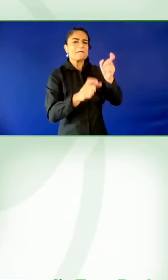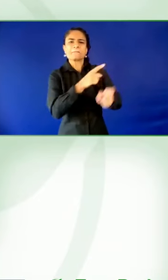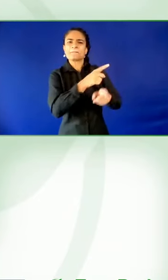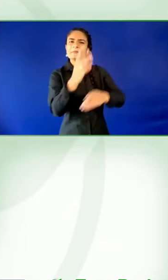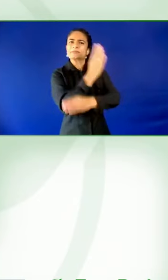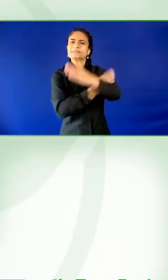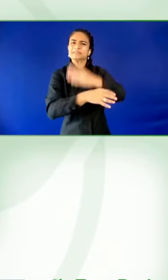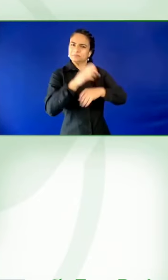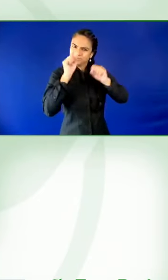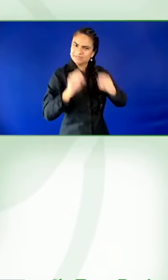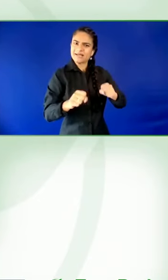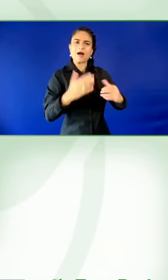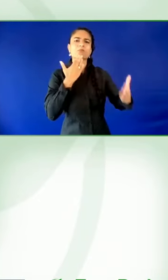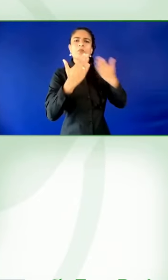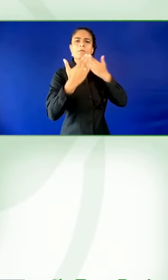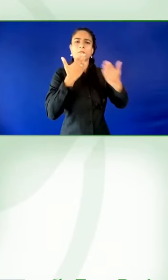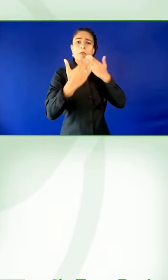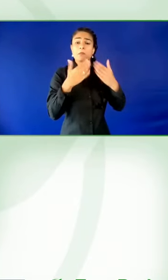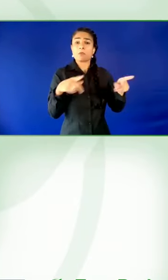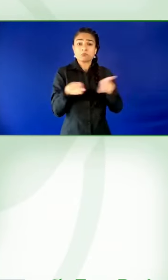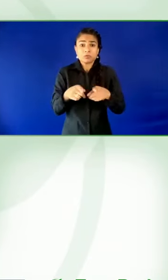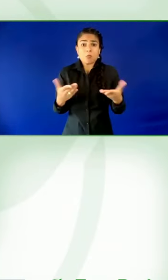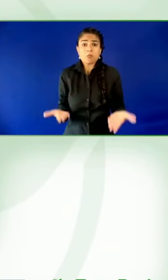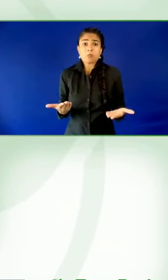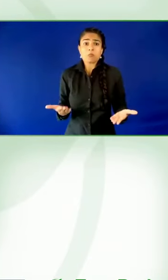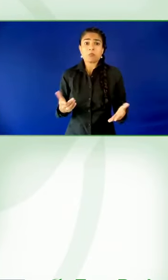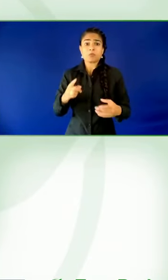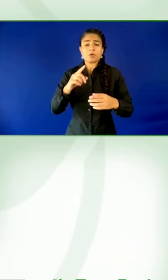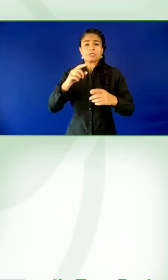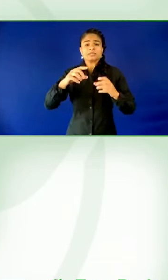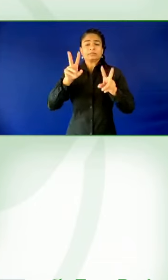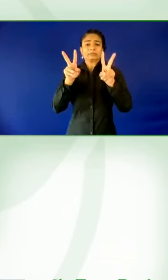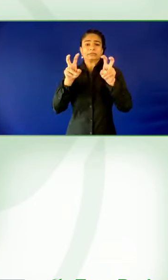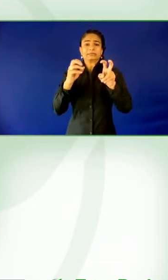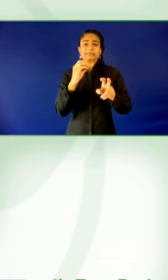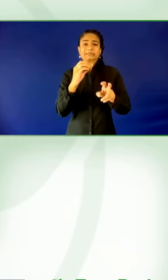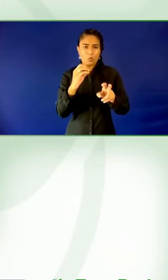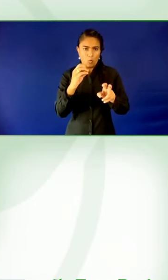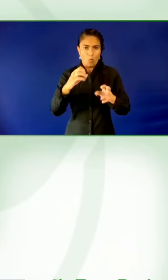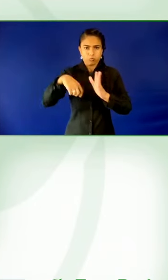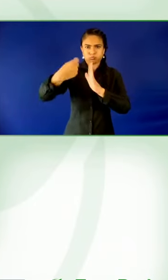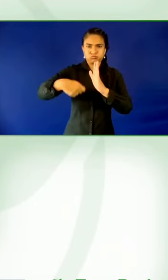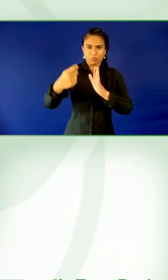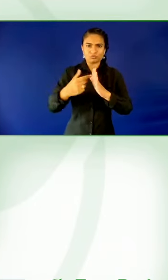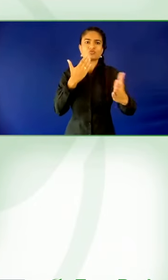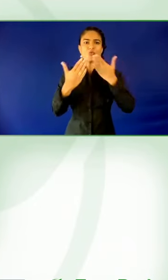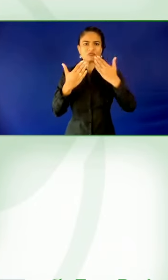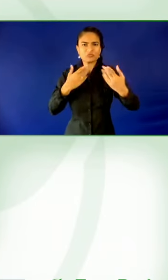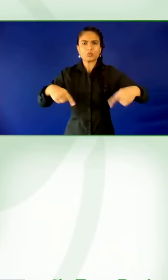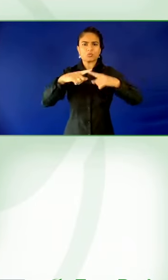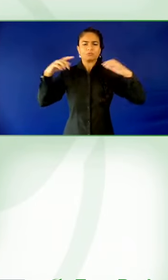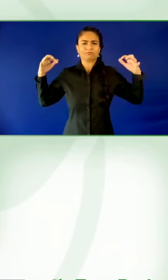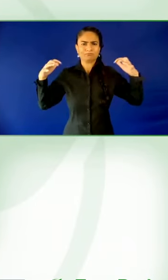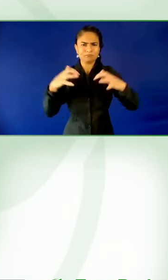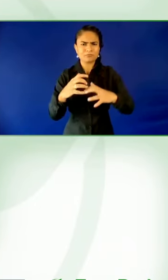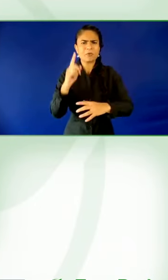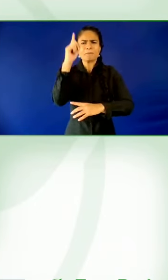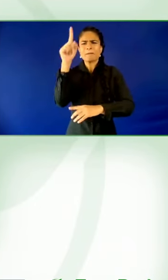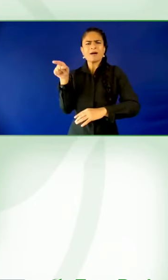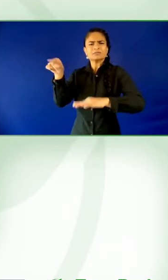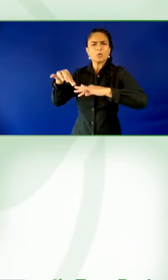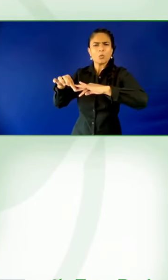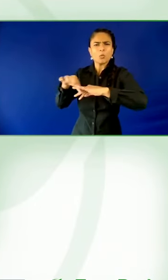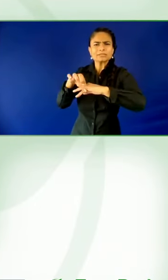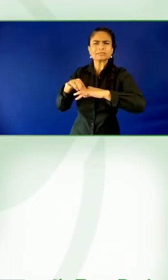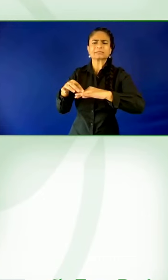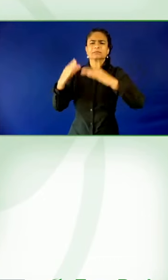and share those with the community, so that we've got the financial as well as the emotional angle. One other thing, Monica, I just